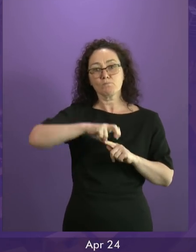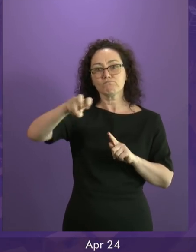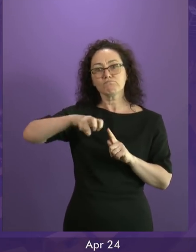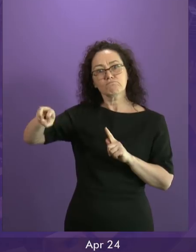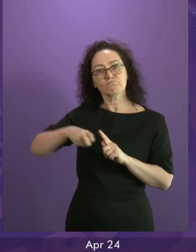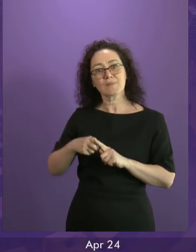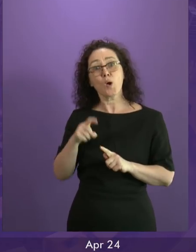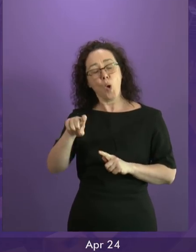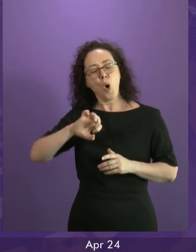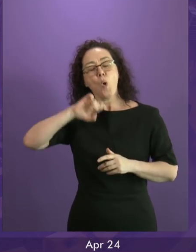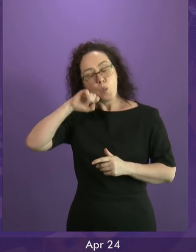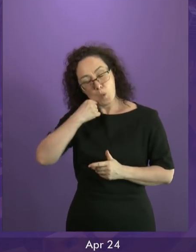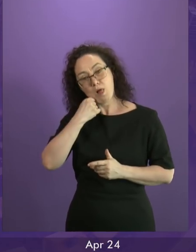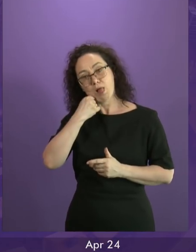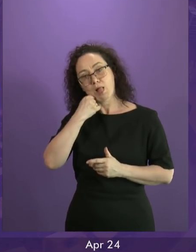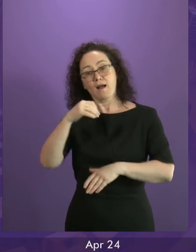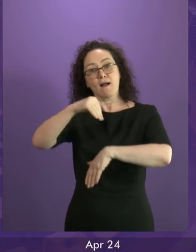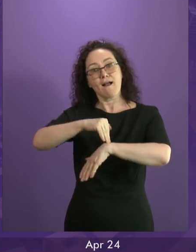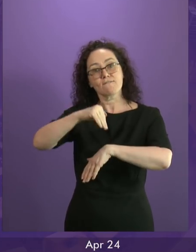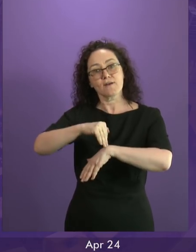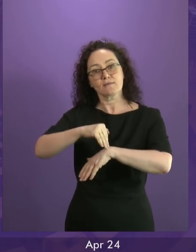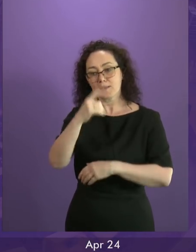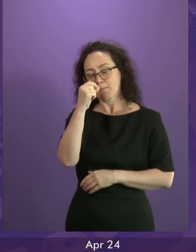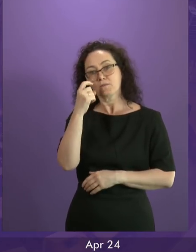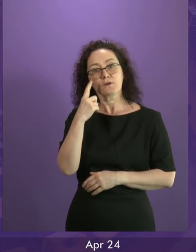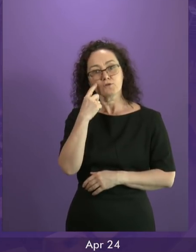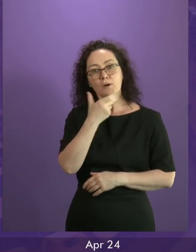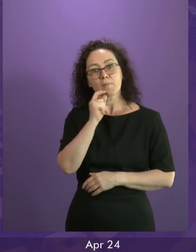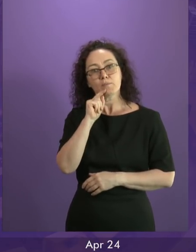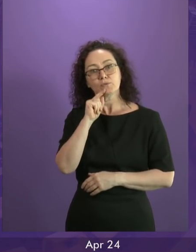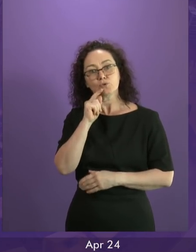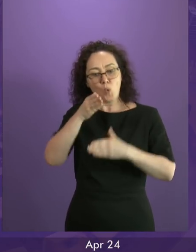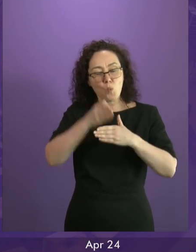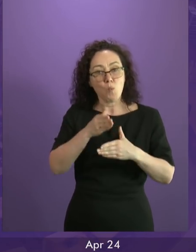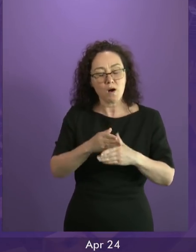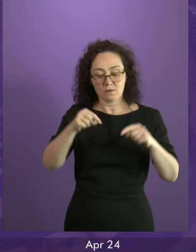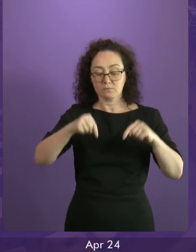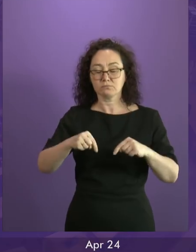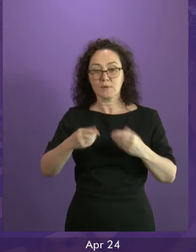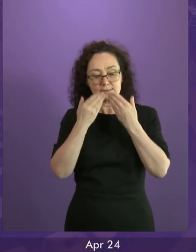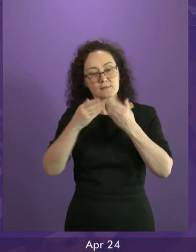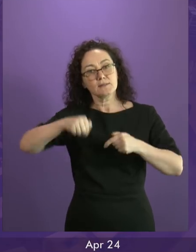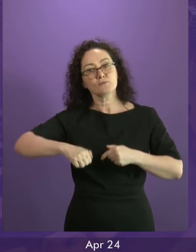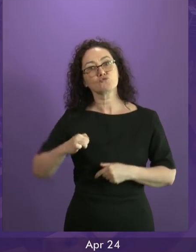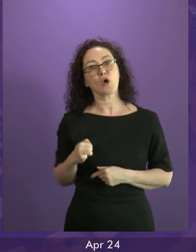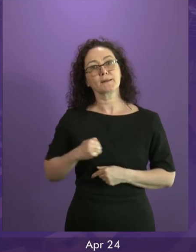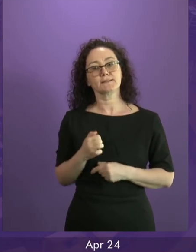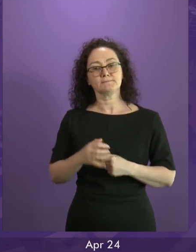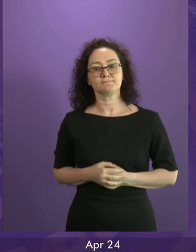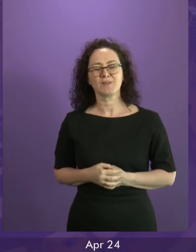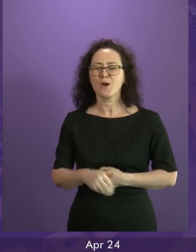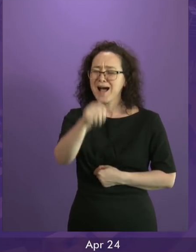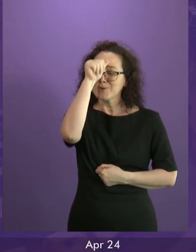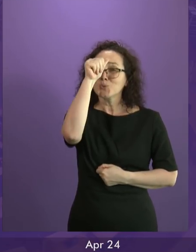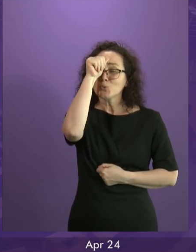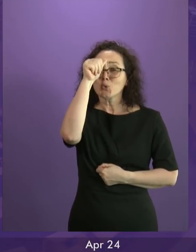Europe and it will send our working age population into decline. Now I know that the issue of migration